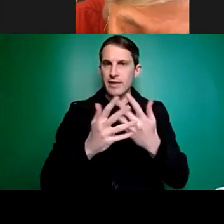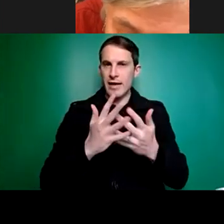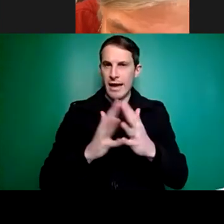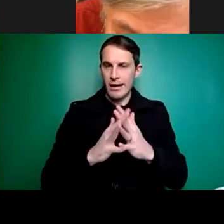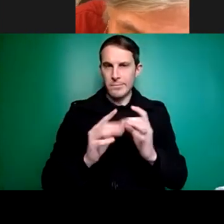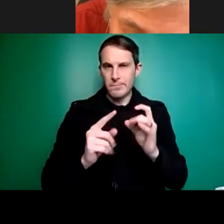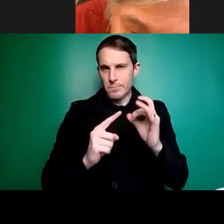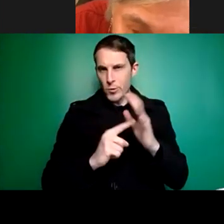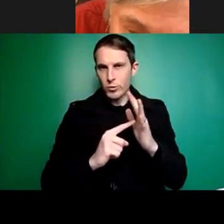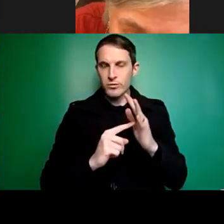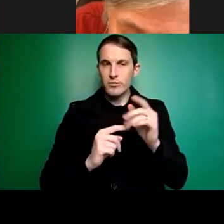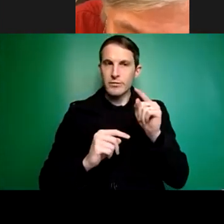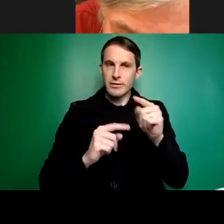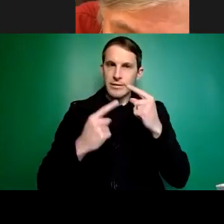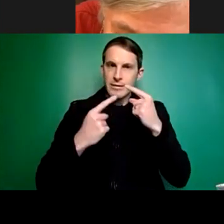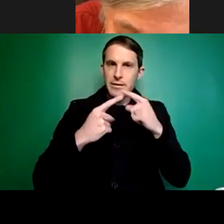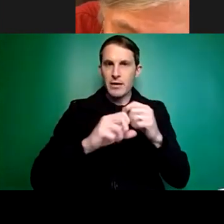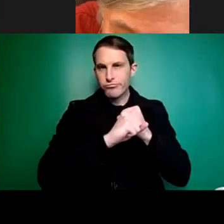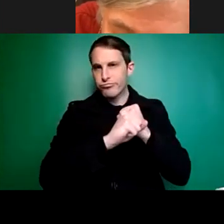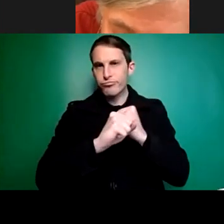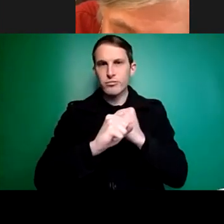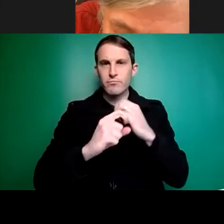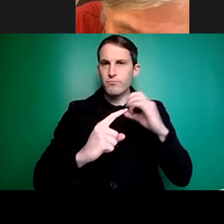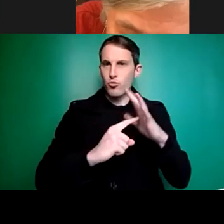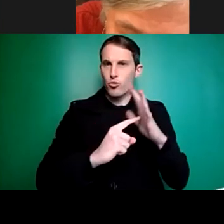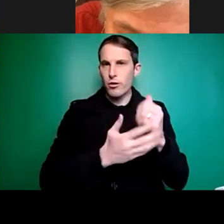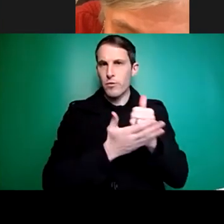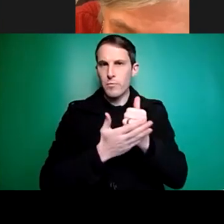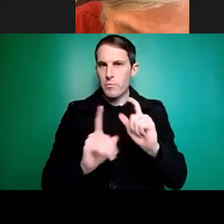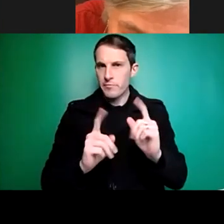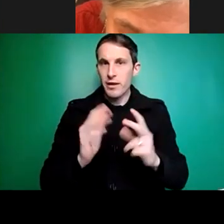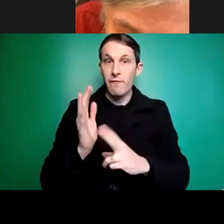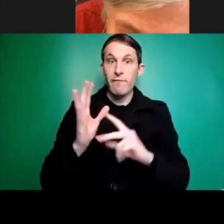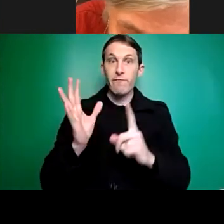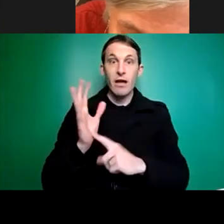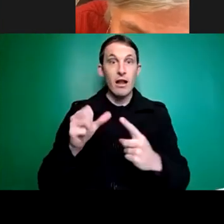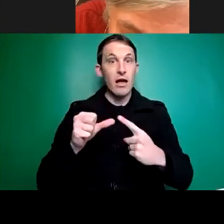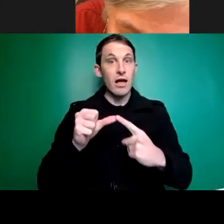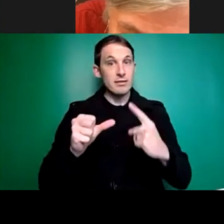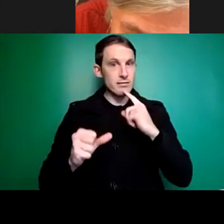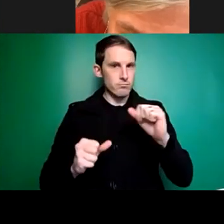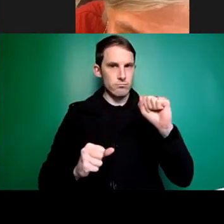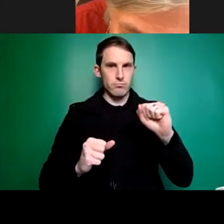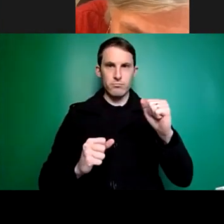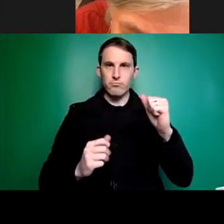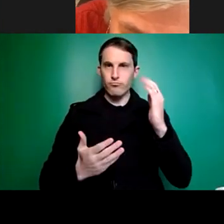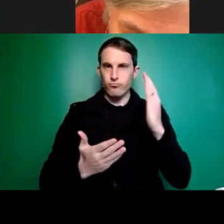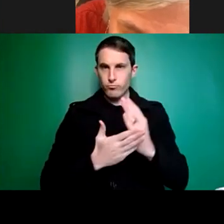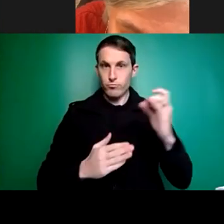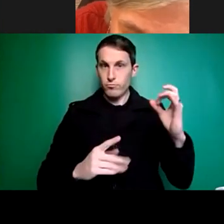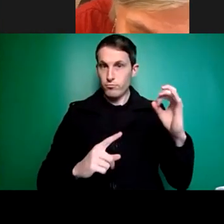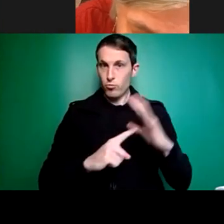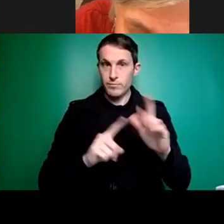aim of the campaign? I think it's exceptionally important. In my own position, my husband